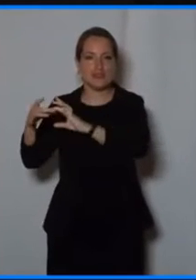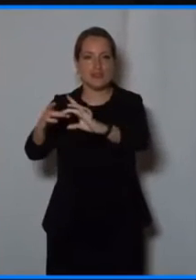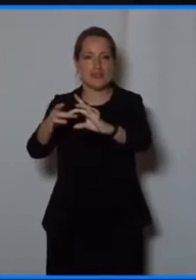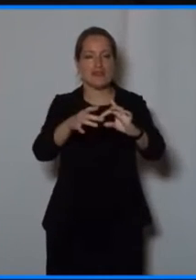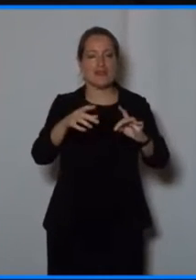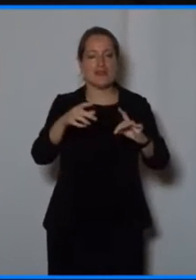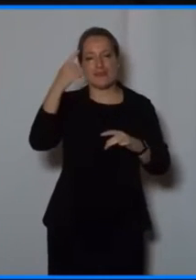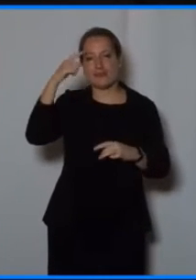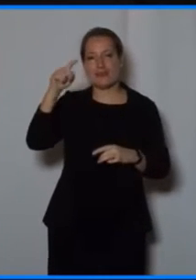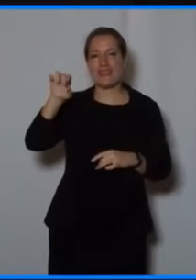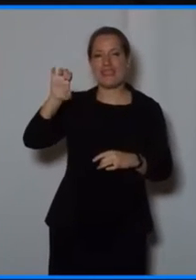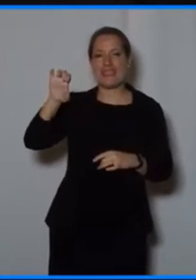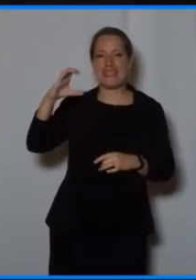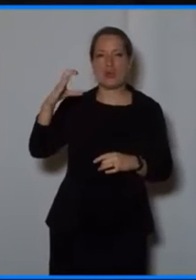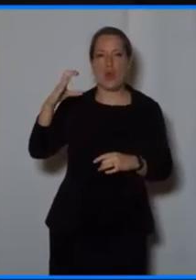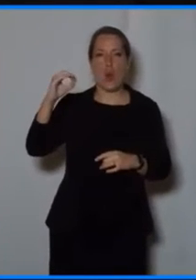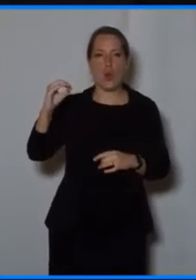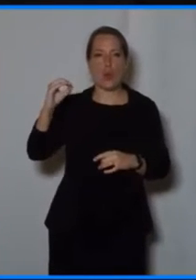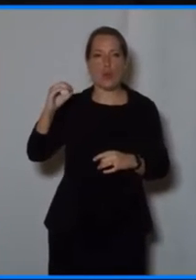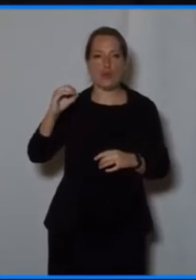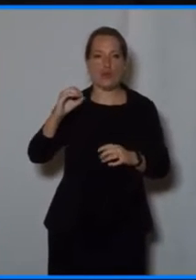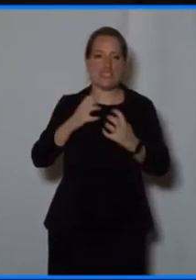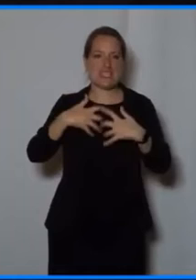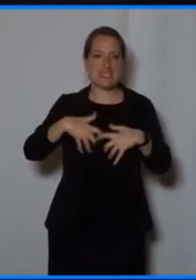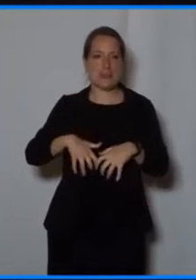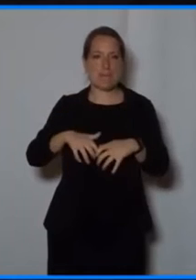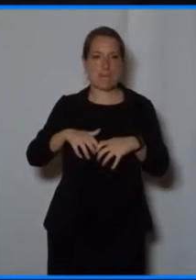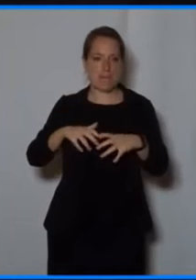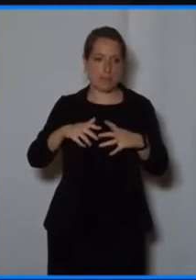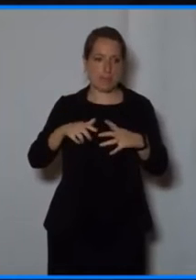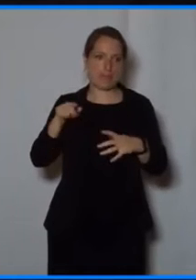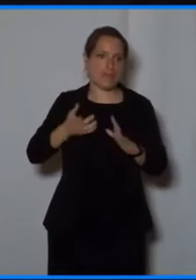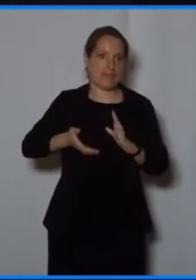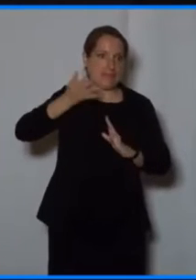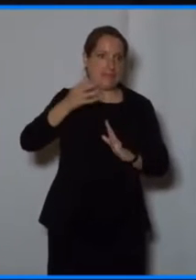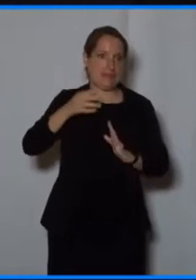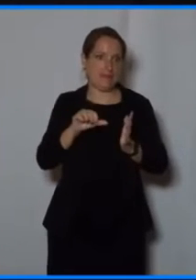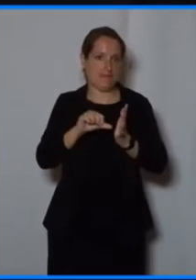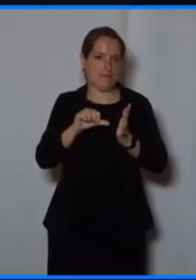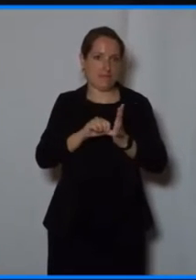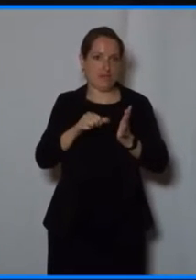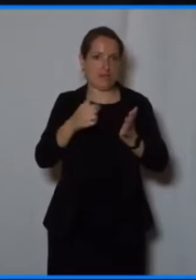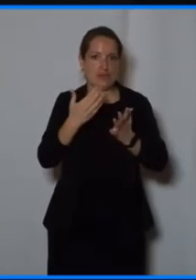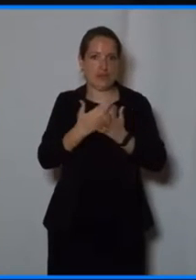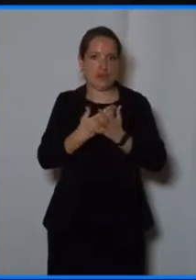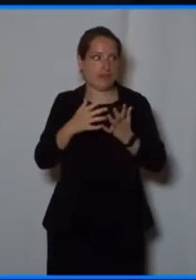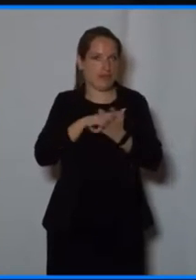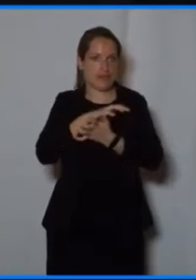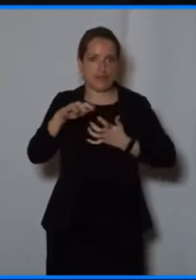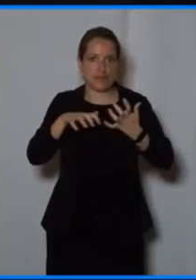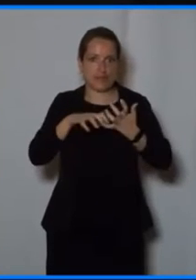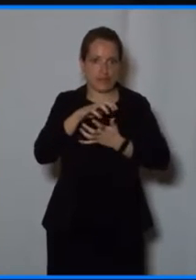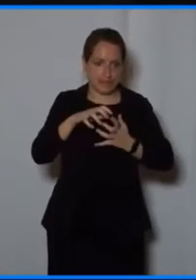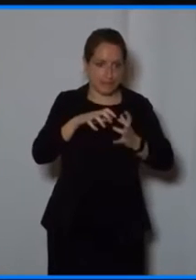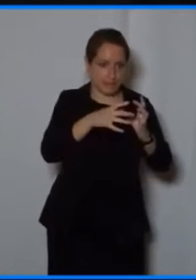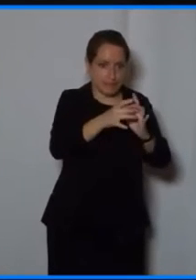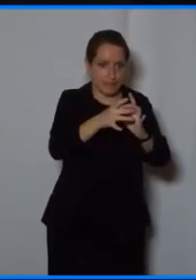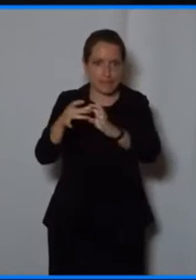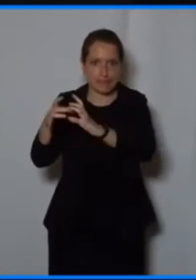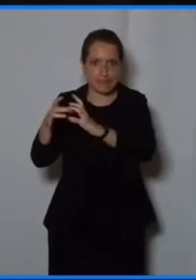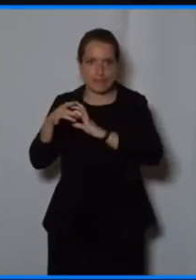And this is actually much more complicated than rolling out 5G, which itself is already a challenge, as